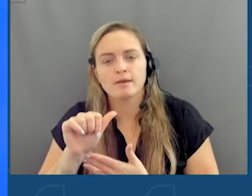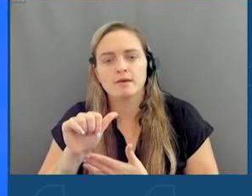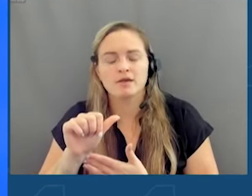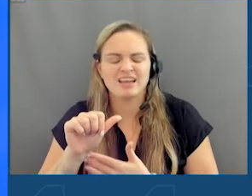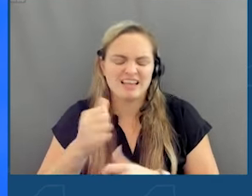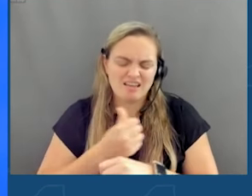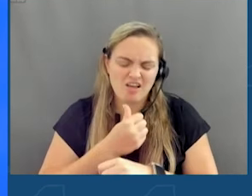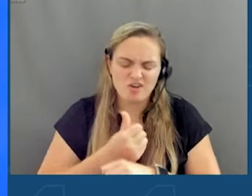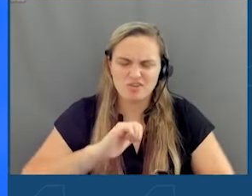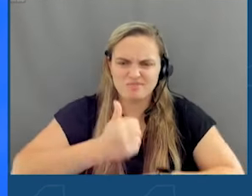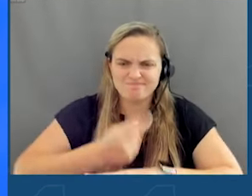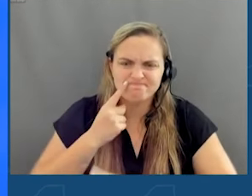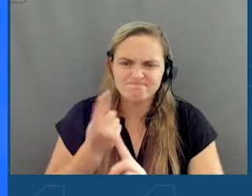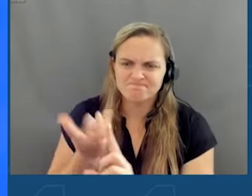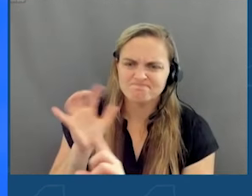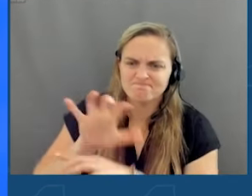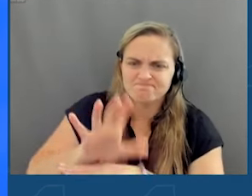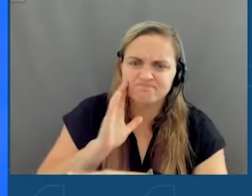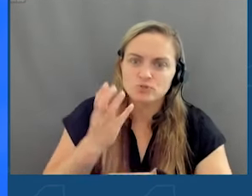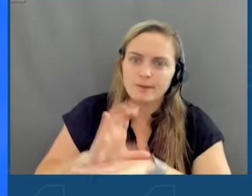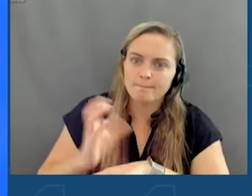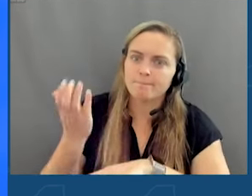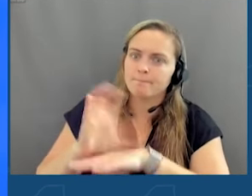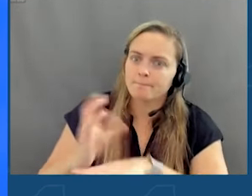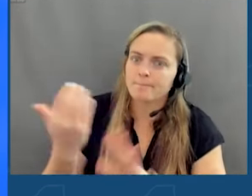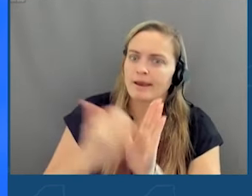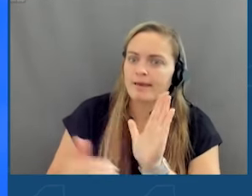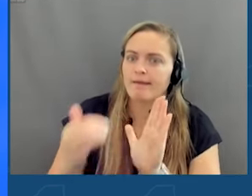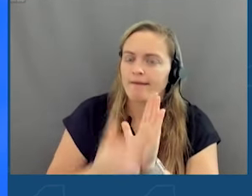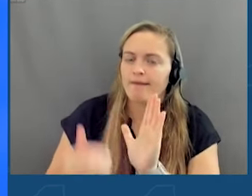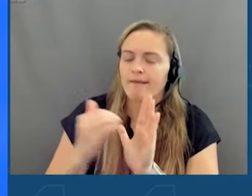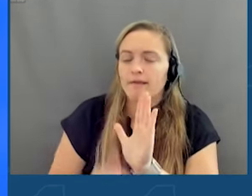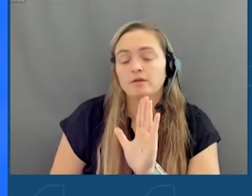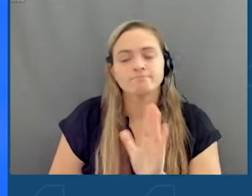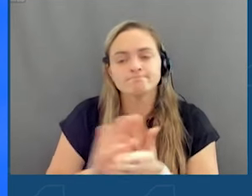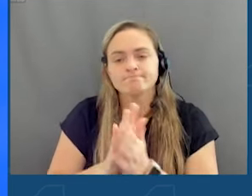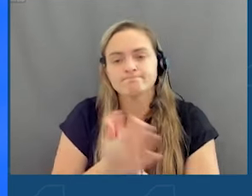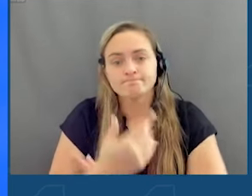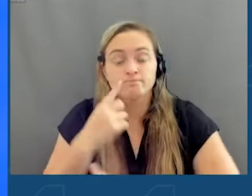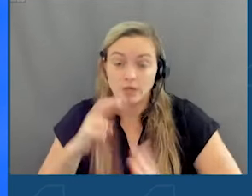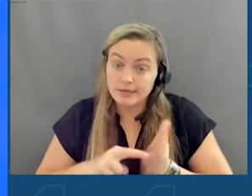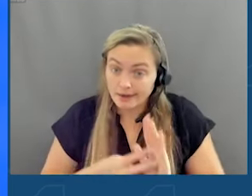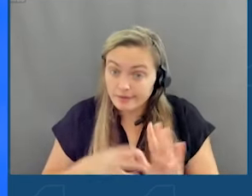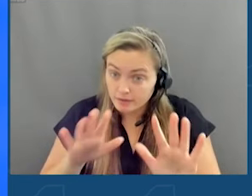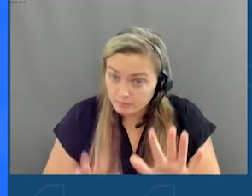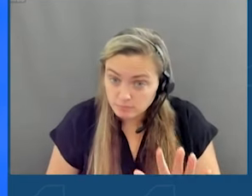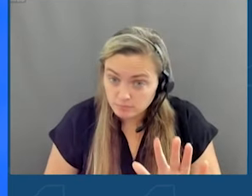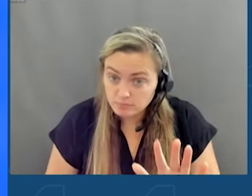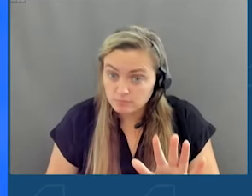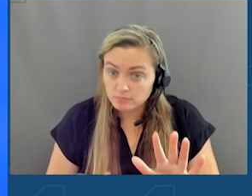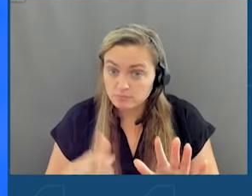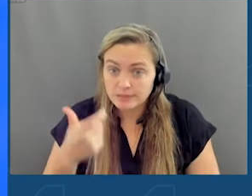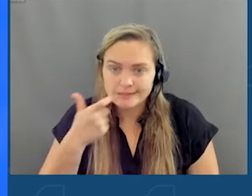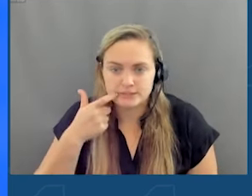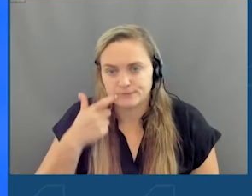that bombarded them incessantly, ultimately created, intended to create an addiction.